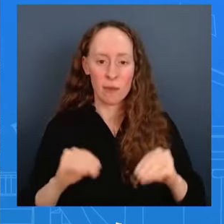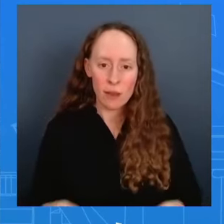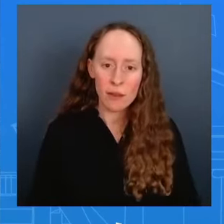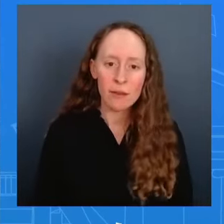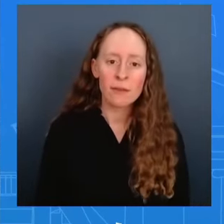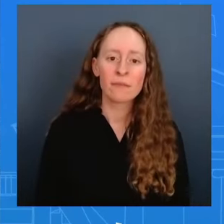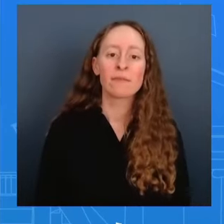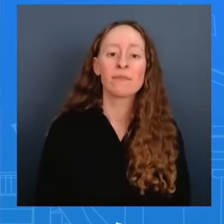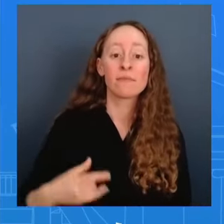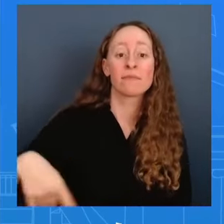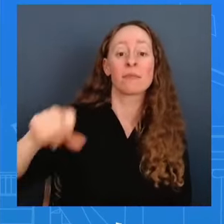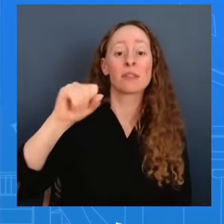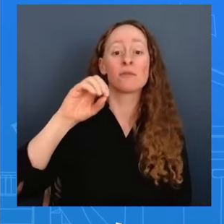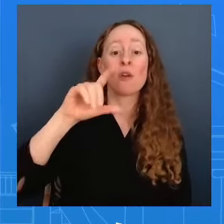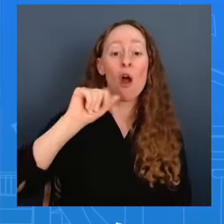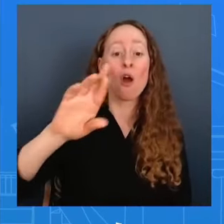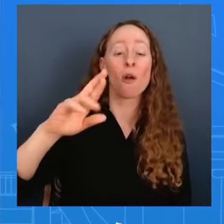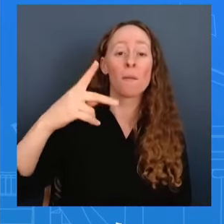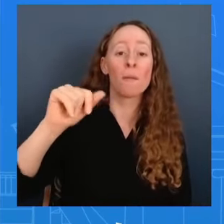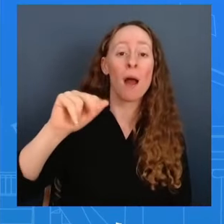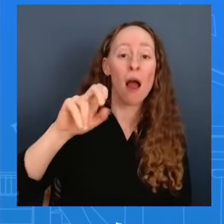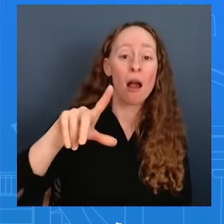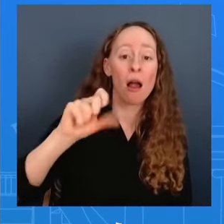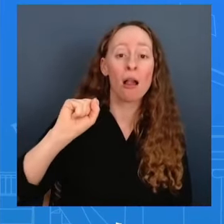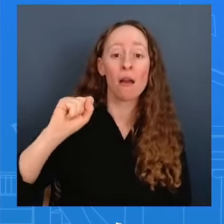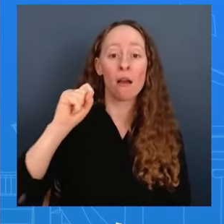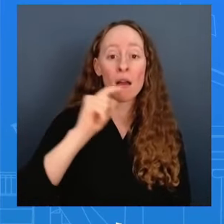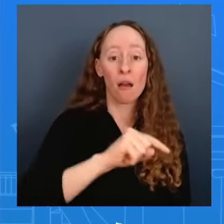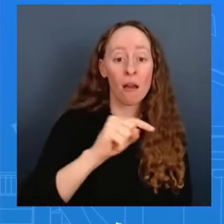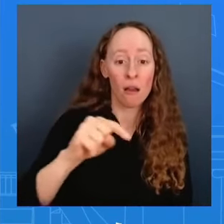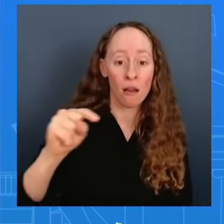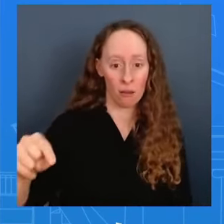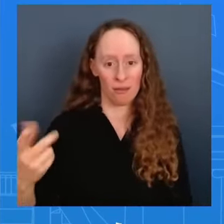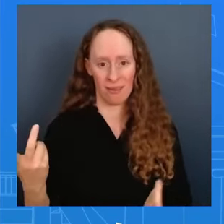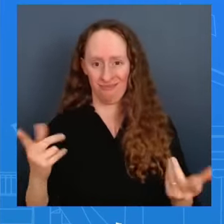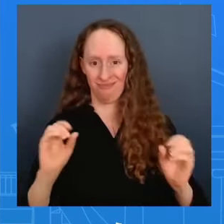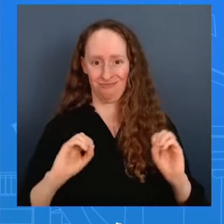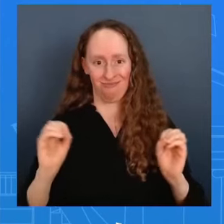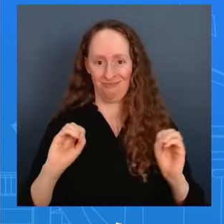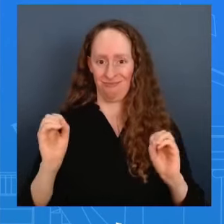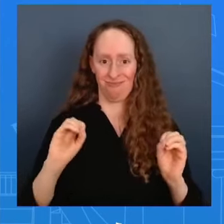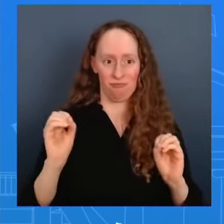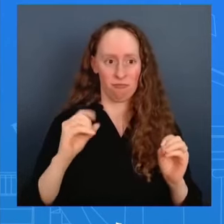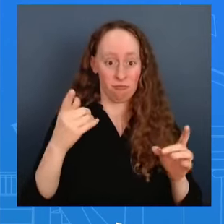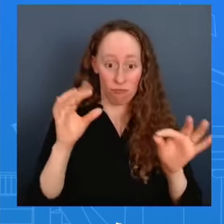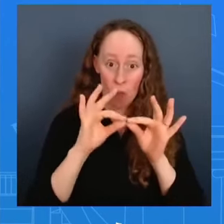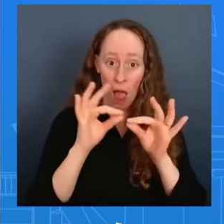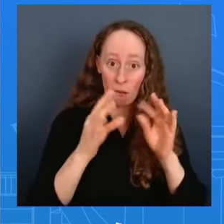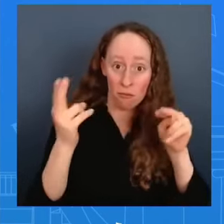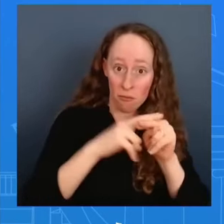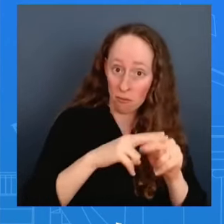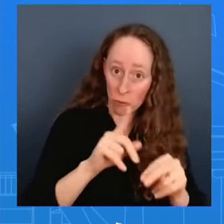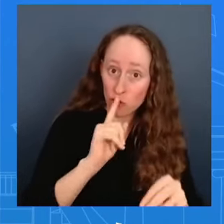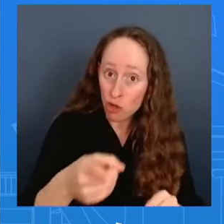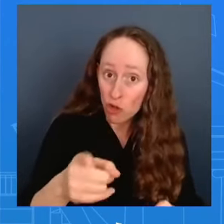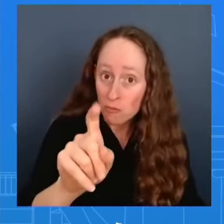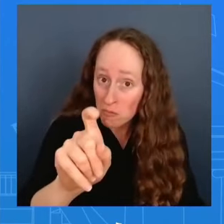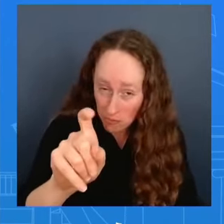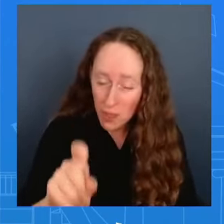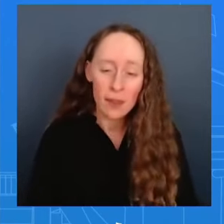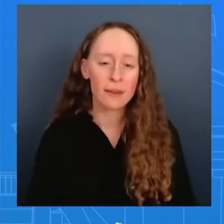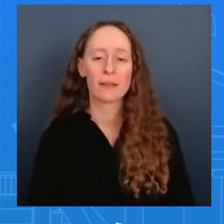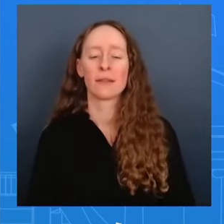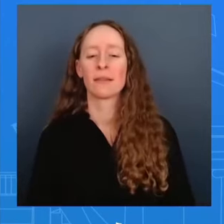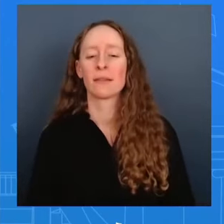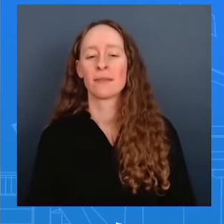what i can say is american what i can say is americans americans here we are been very clear that we do not want to there